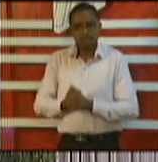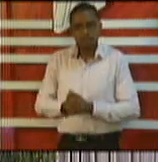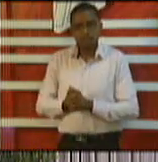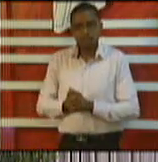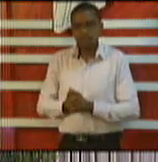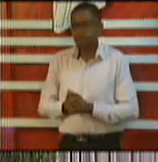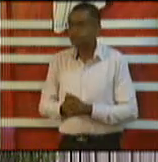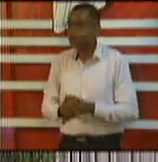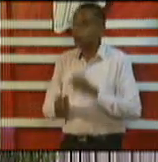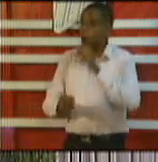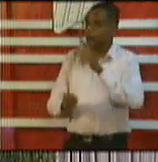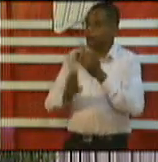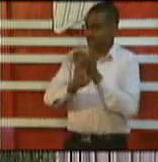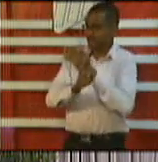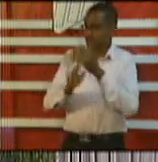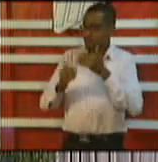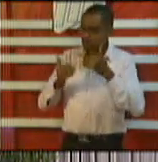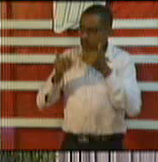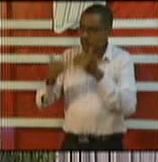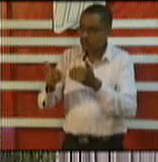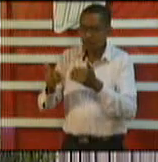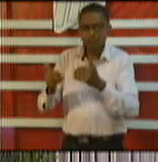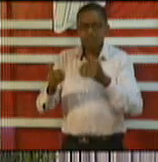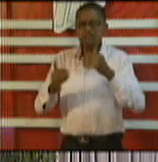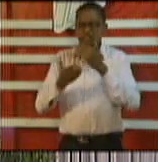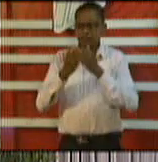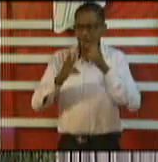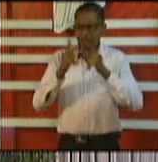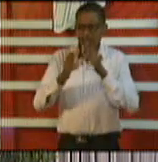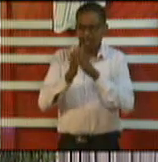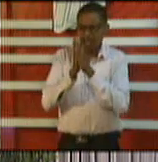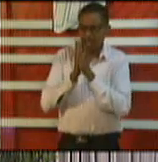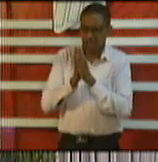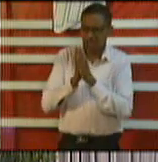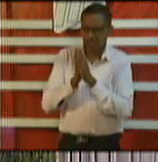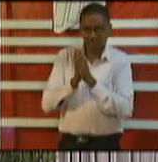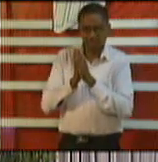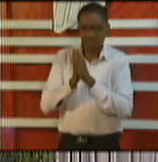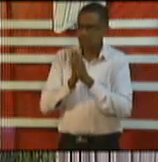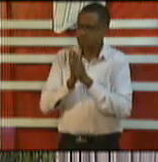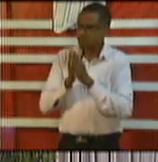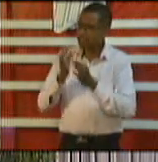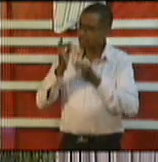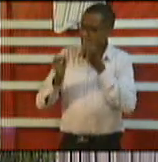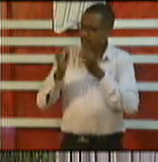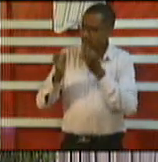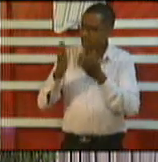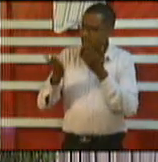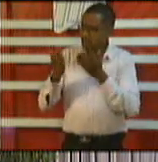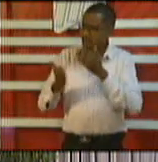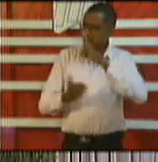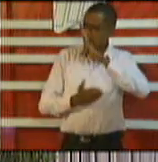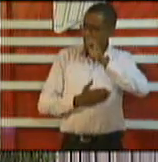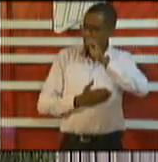want to know if it is necessary to open bars from ATM why couldn't it be later